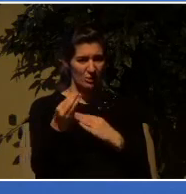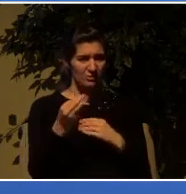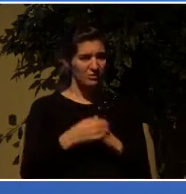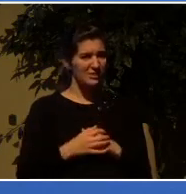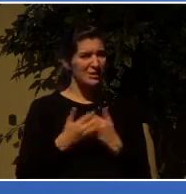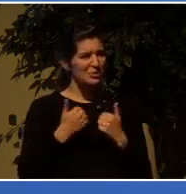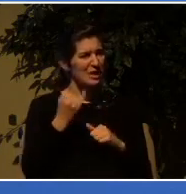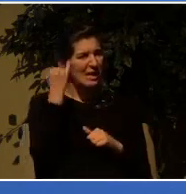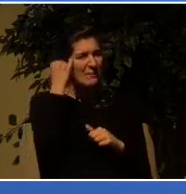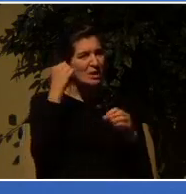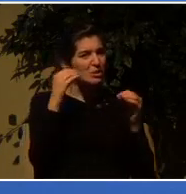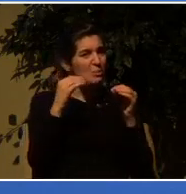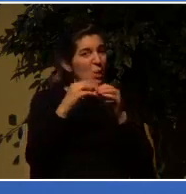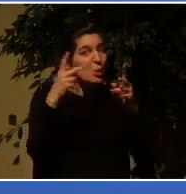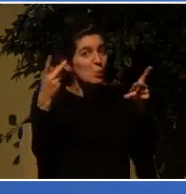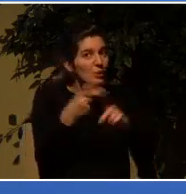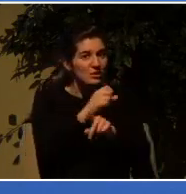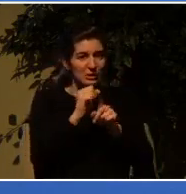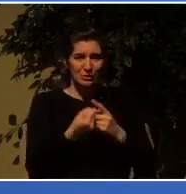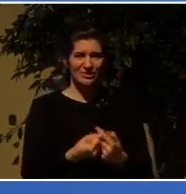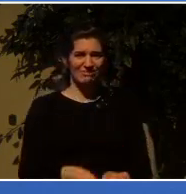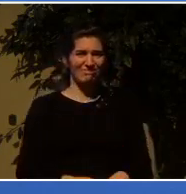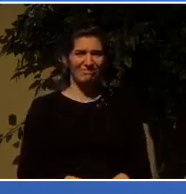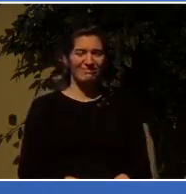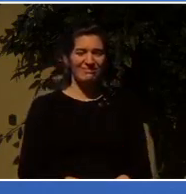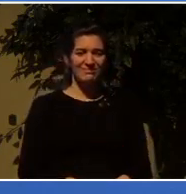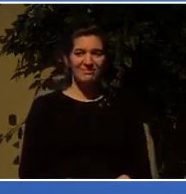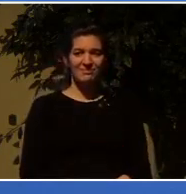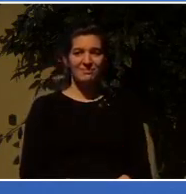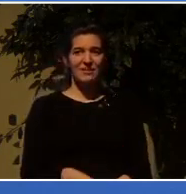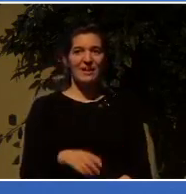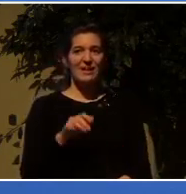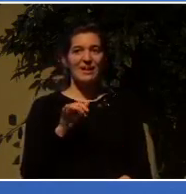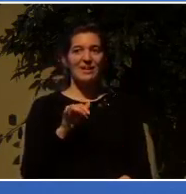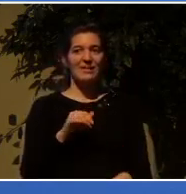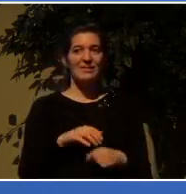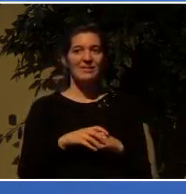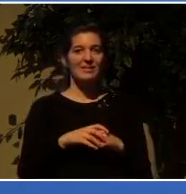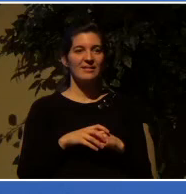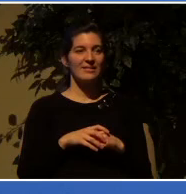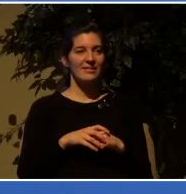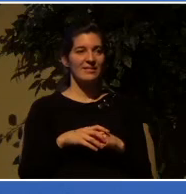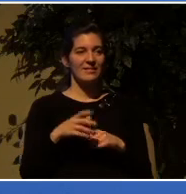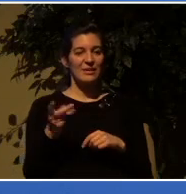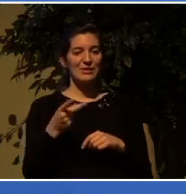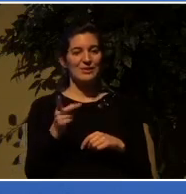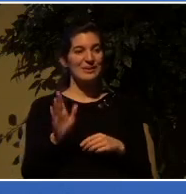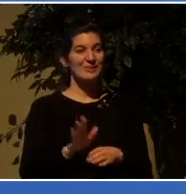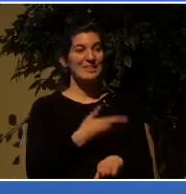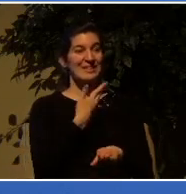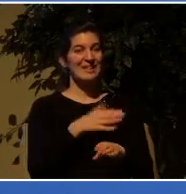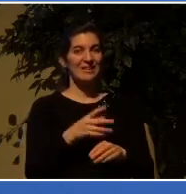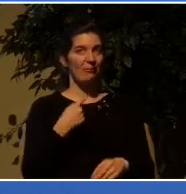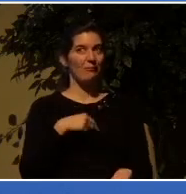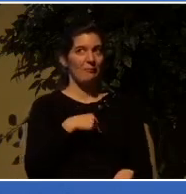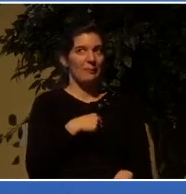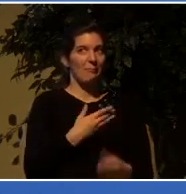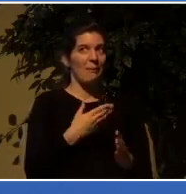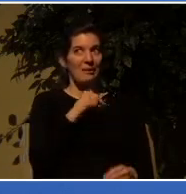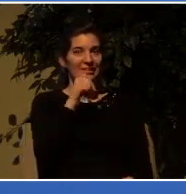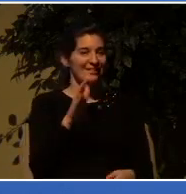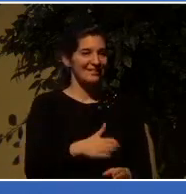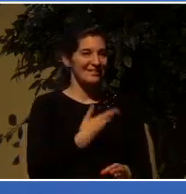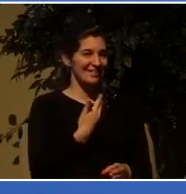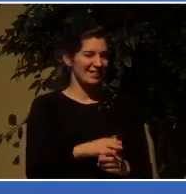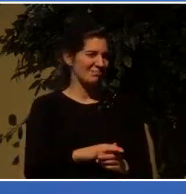Not the kind of stuff that most of us would cause to do some hymn singing as they did. But Paul and